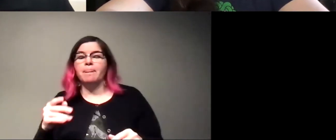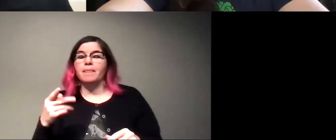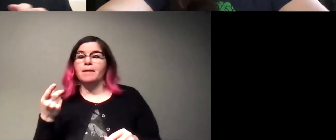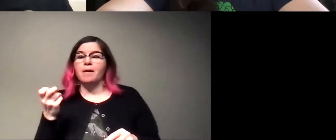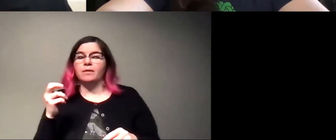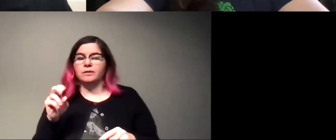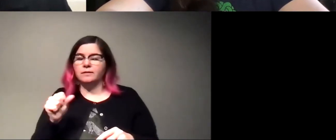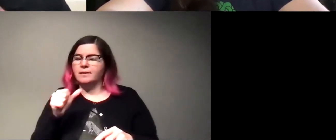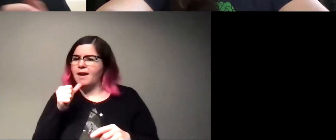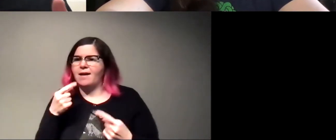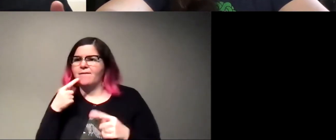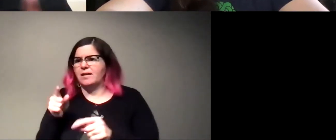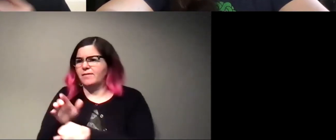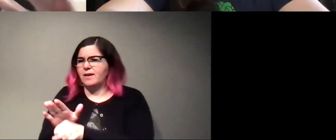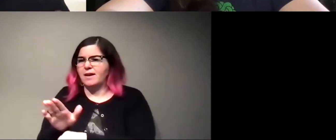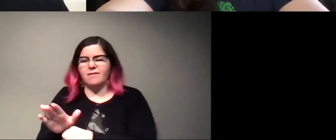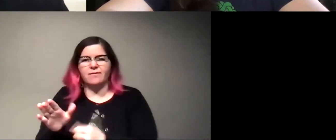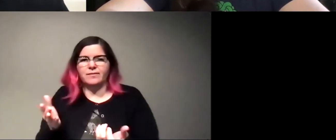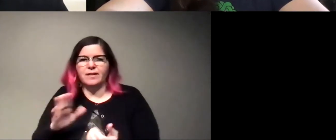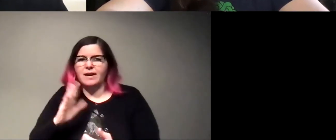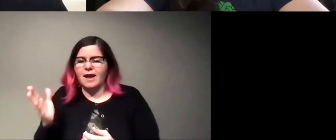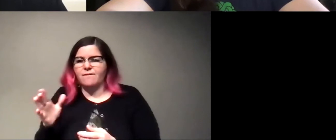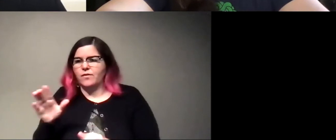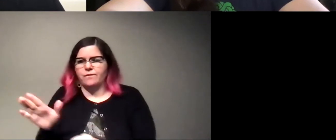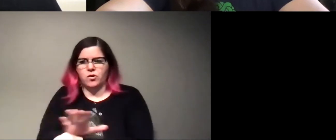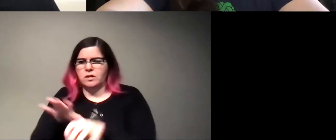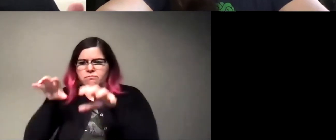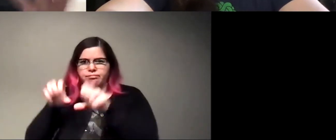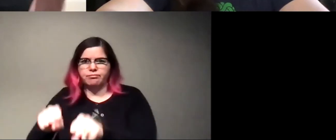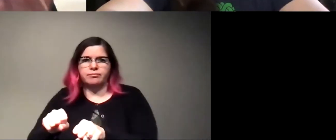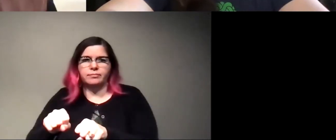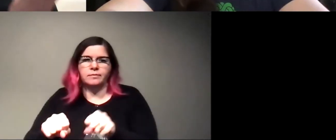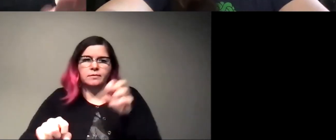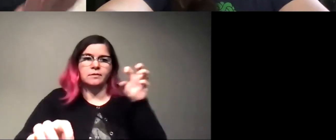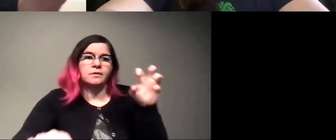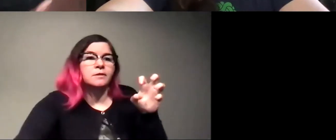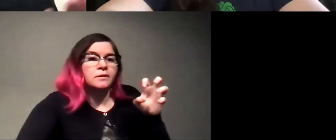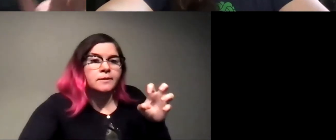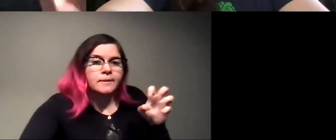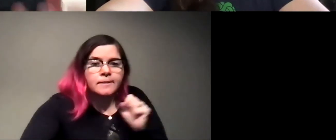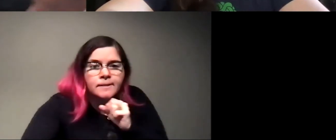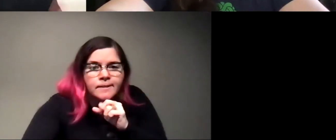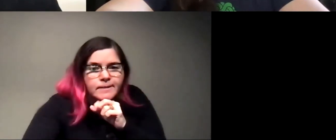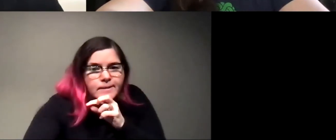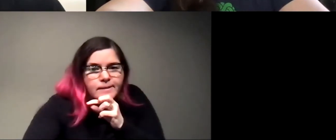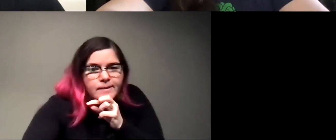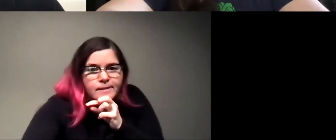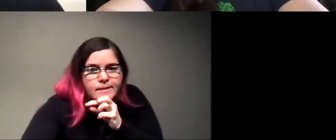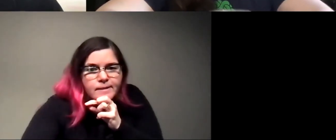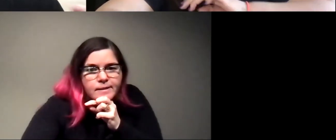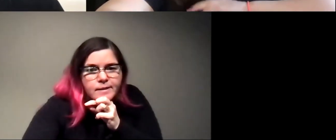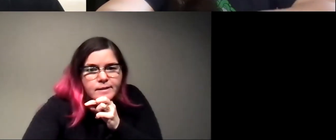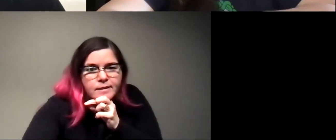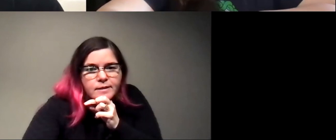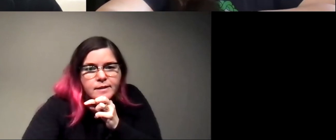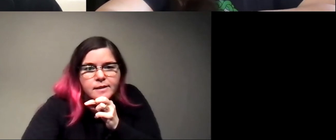not effective enough, never, you know, completely take over the ant. So it's a very fine tuned back and forth. And you